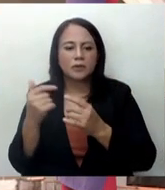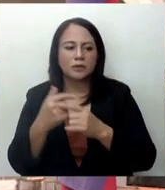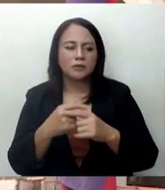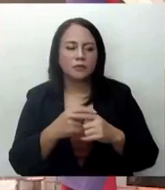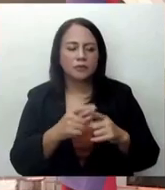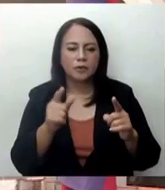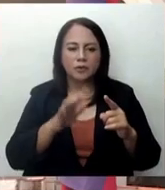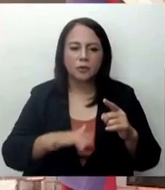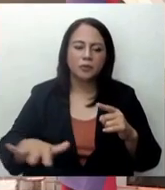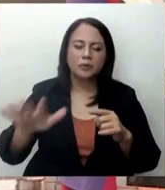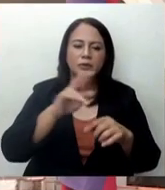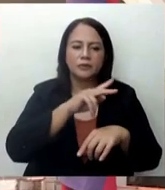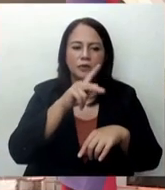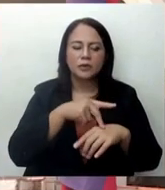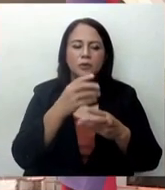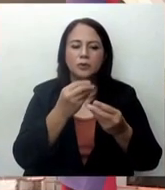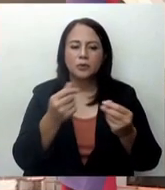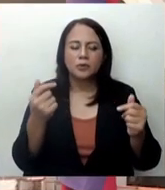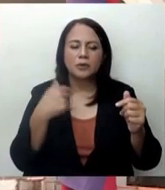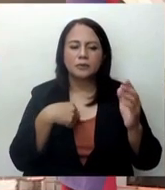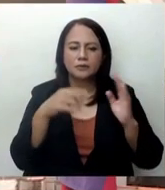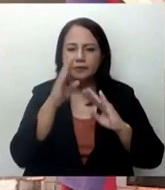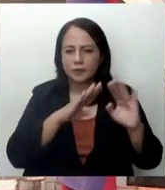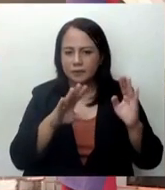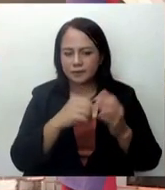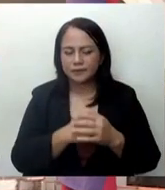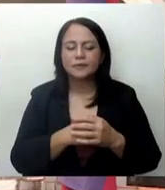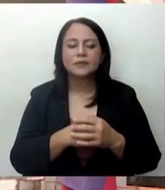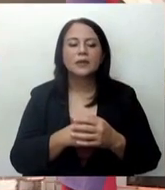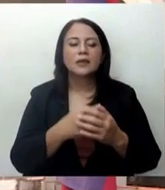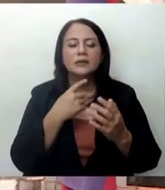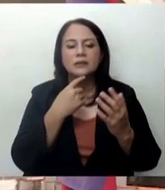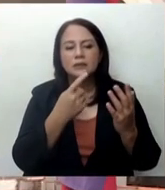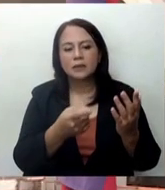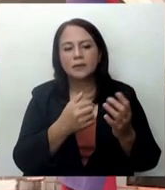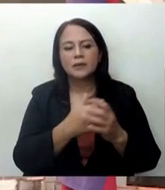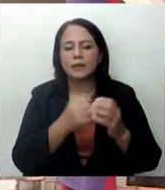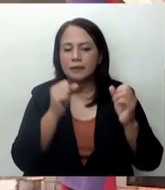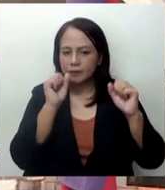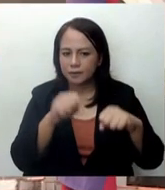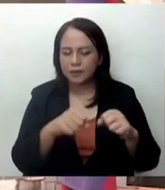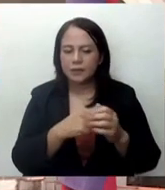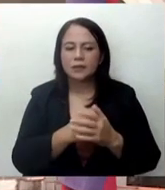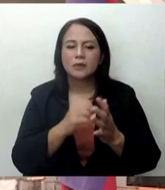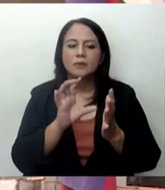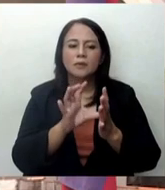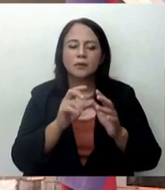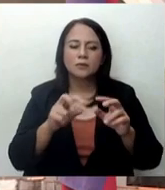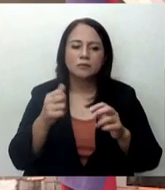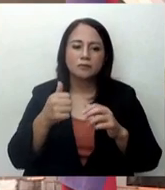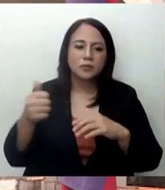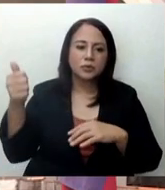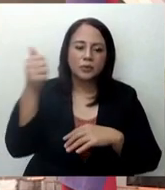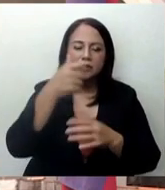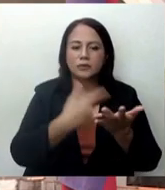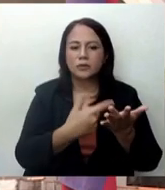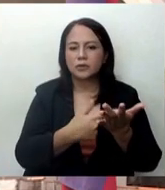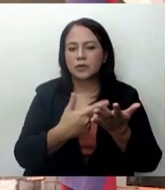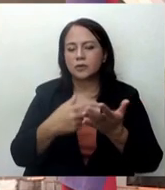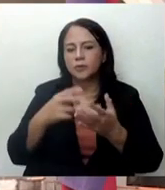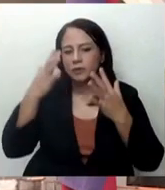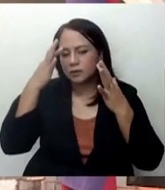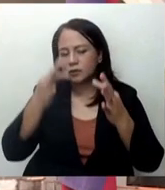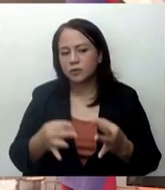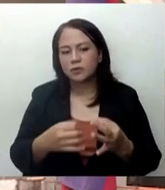country to settle the issue once and for all. The petitioners said they agreed to this. Comunic NBank will discuss the suggestion. After this,